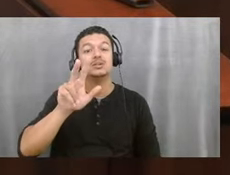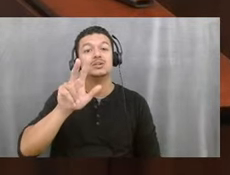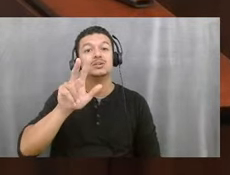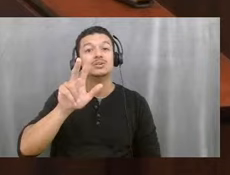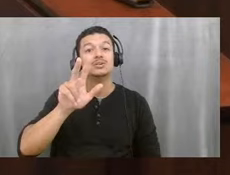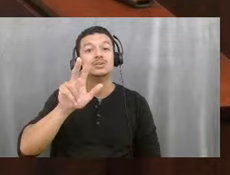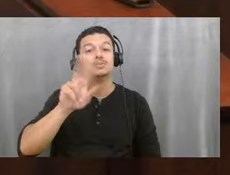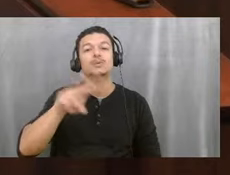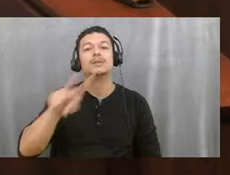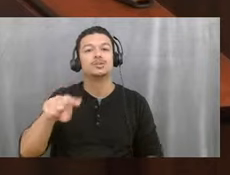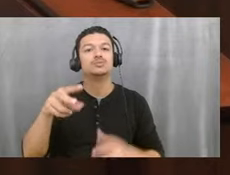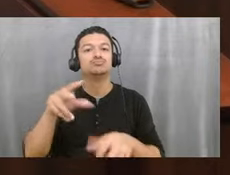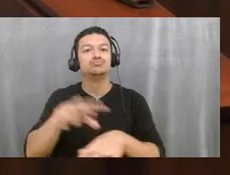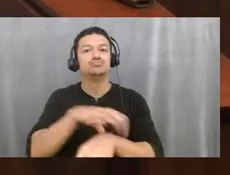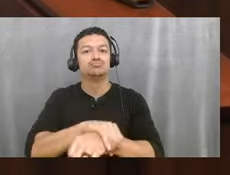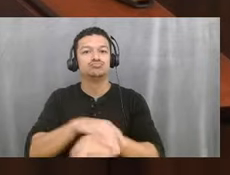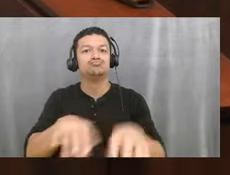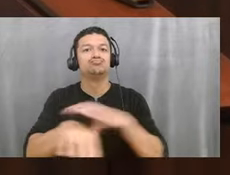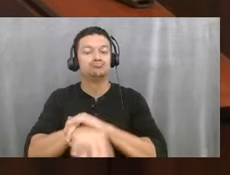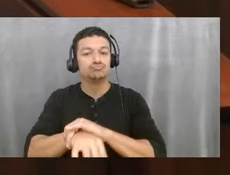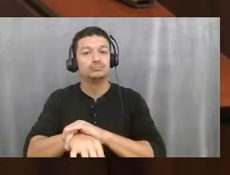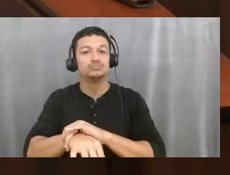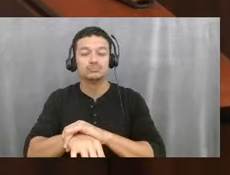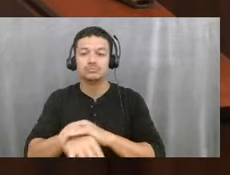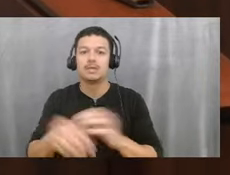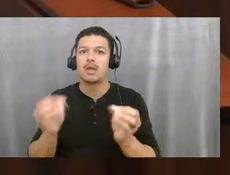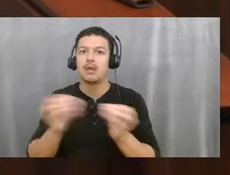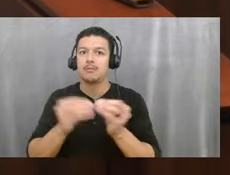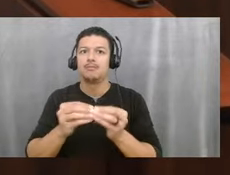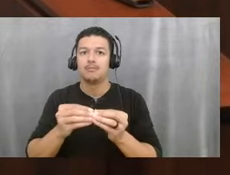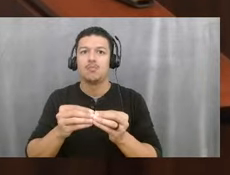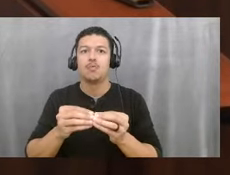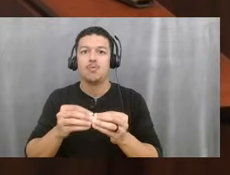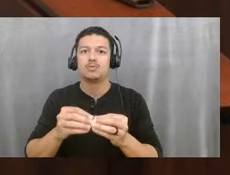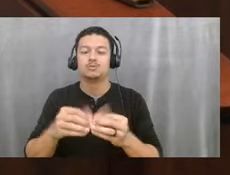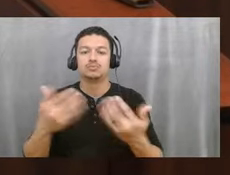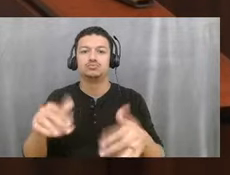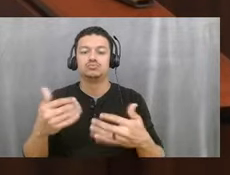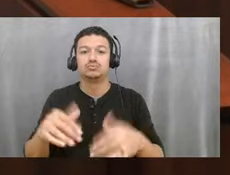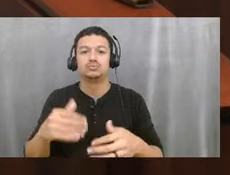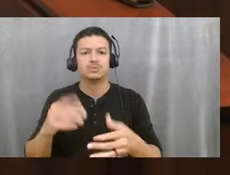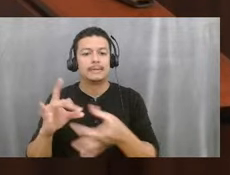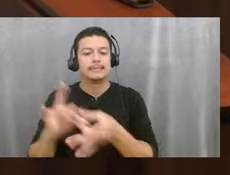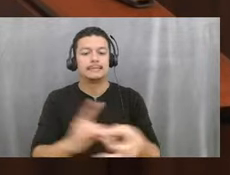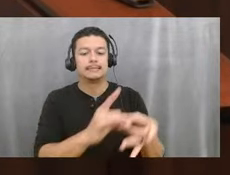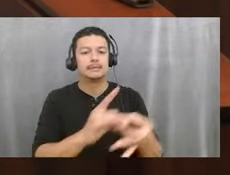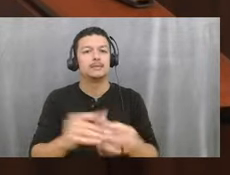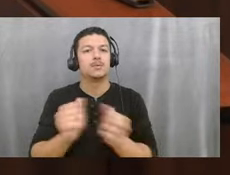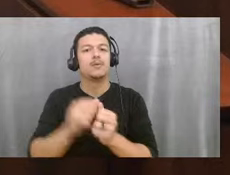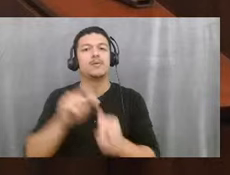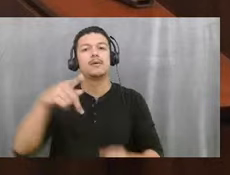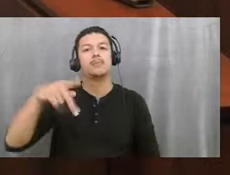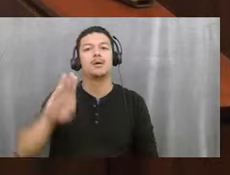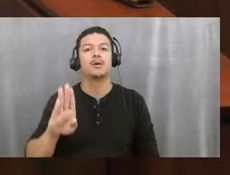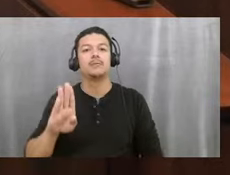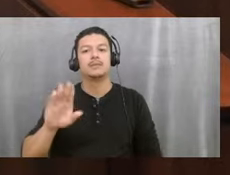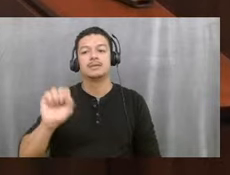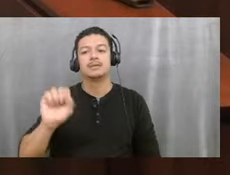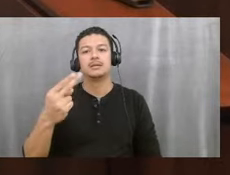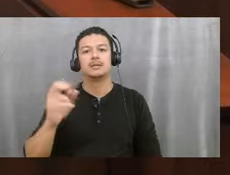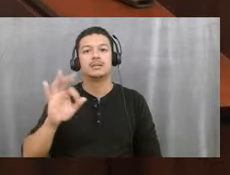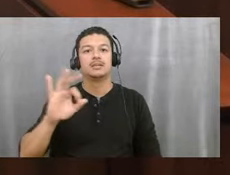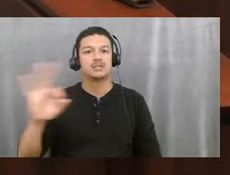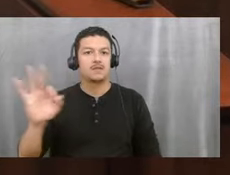it was completed in conjunction with the Palm Beach Sheriff's Office, but the majority of the targets were right here in Boynton.